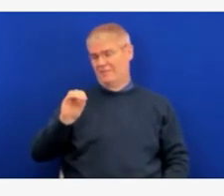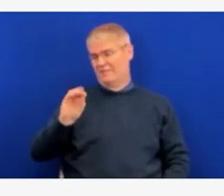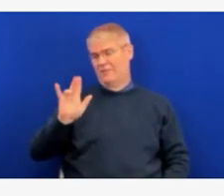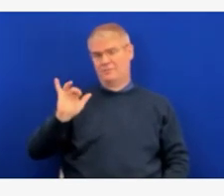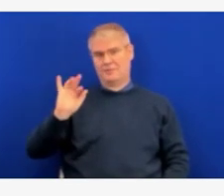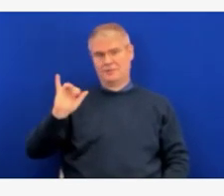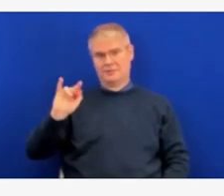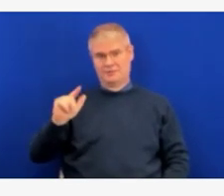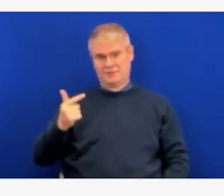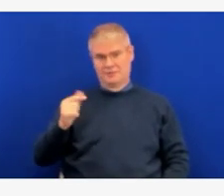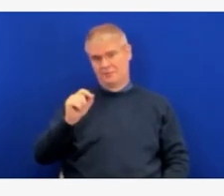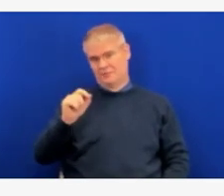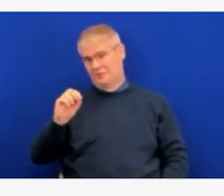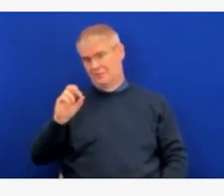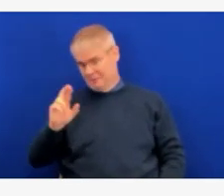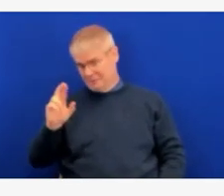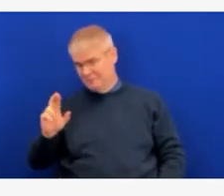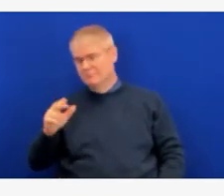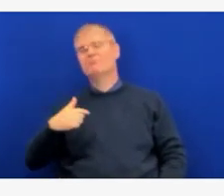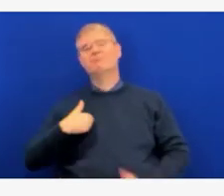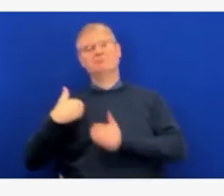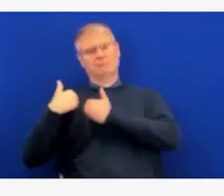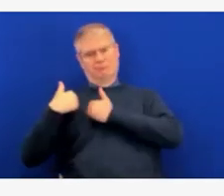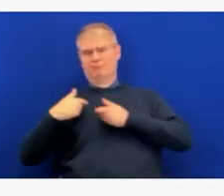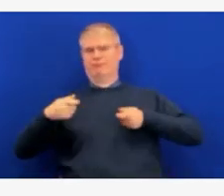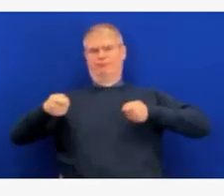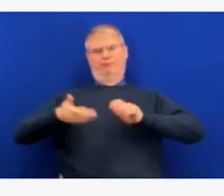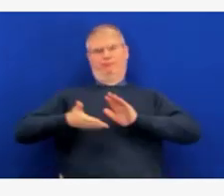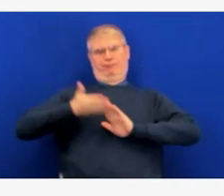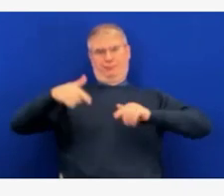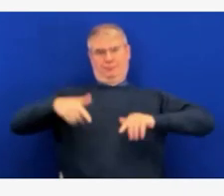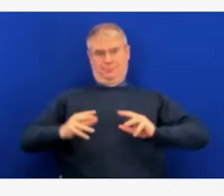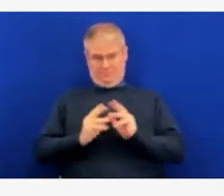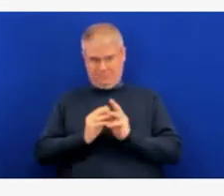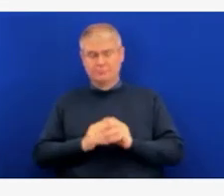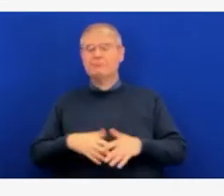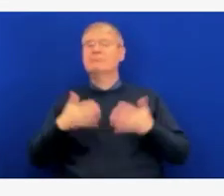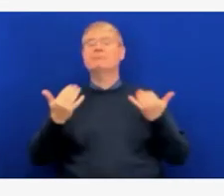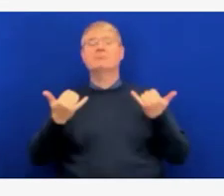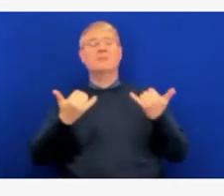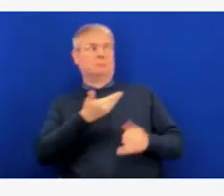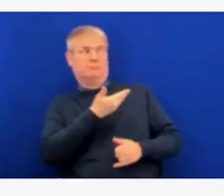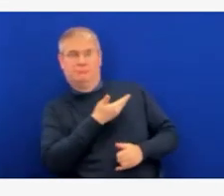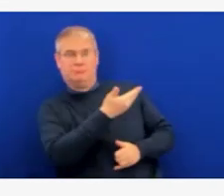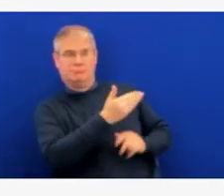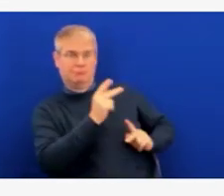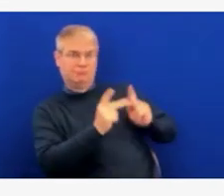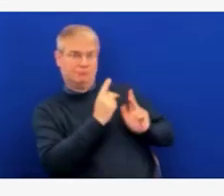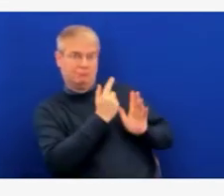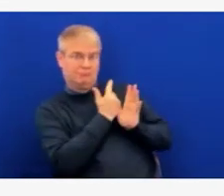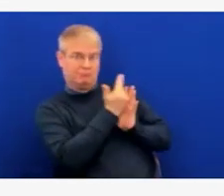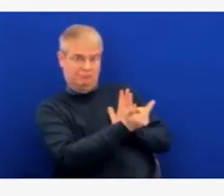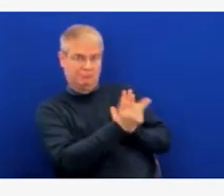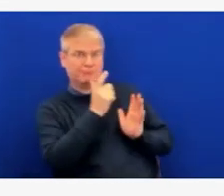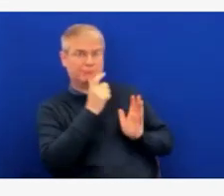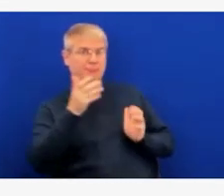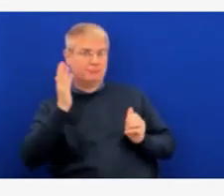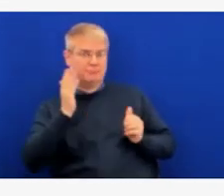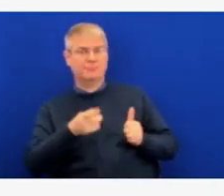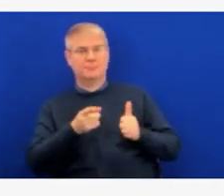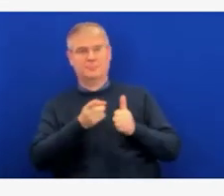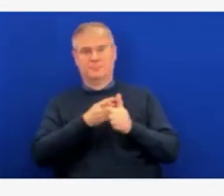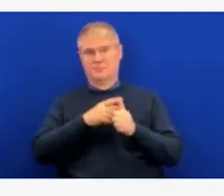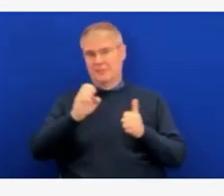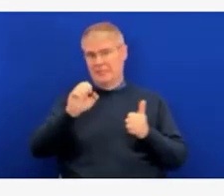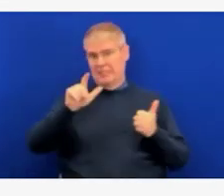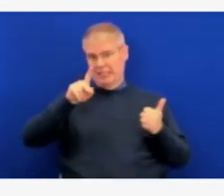So to kick us off today, we're going to hear remarks from Public Health Administrator Elke Shautelik, Deputy State Epidemiologist